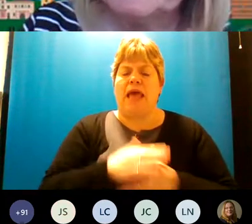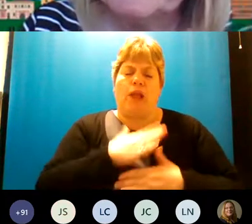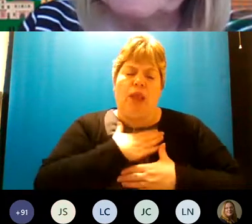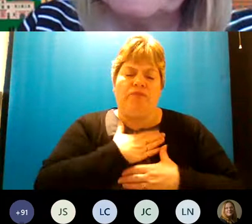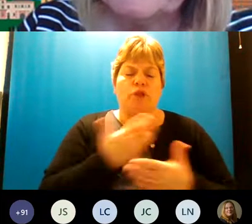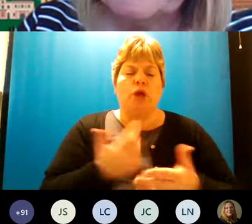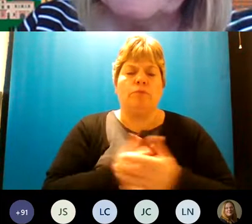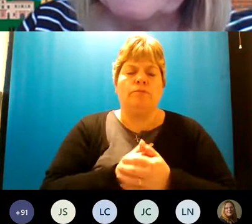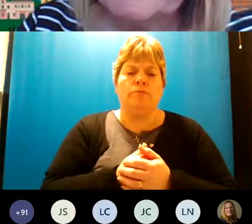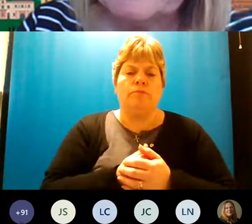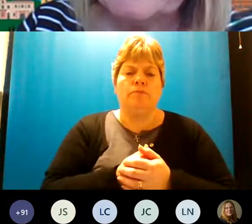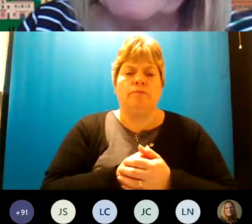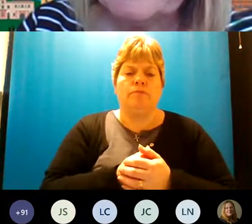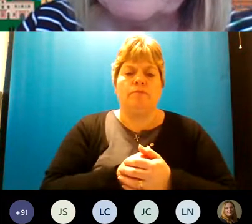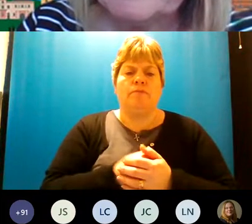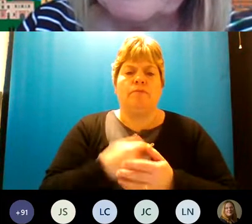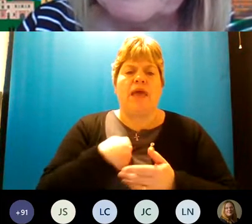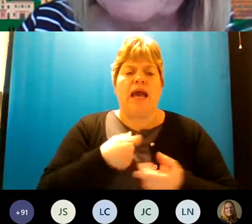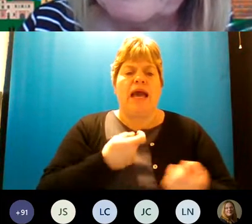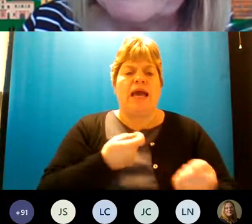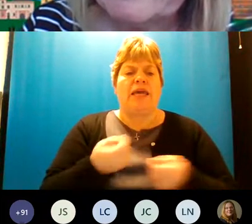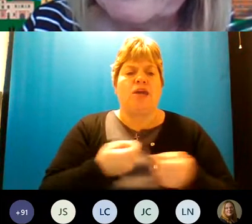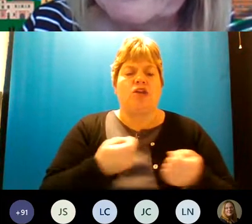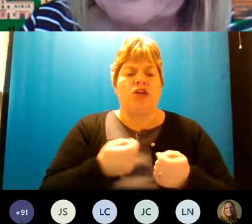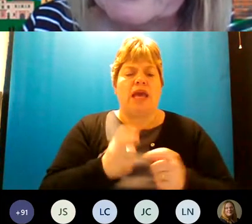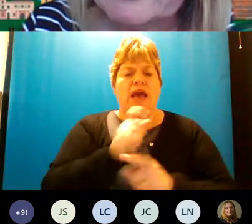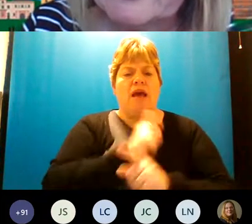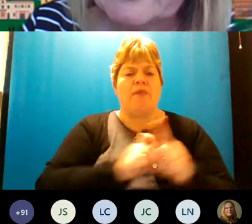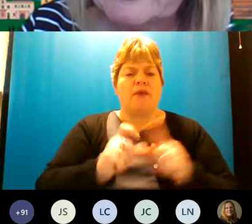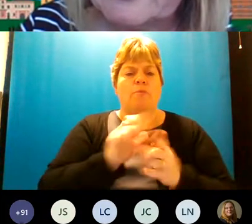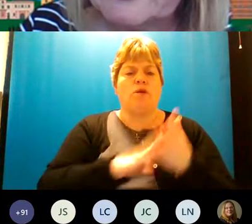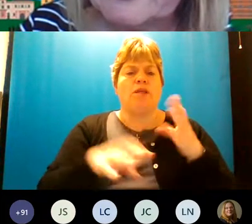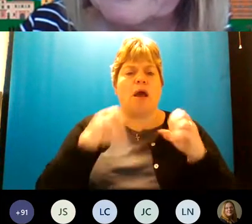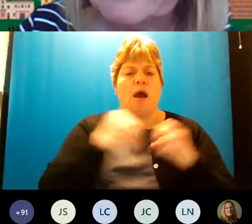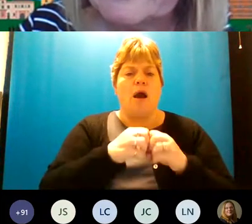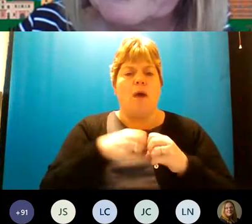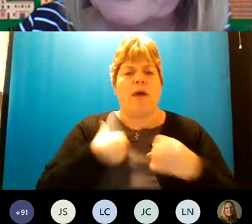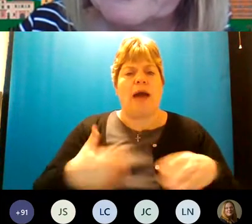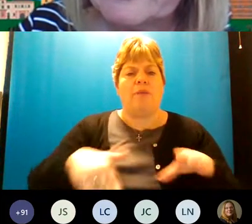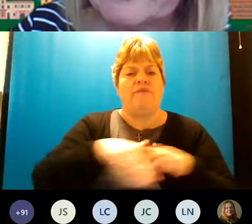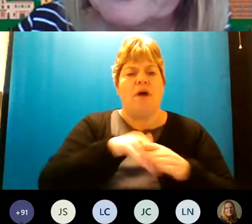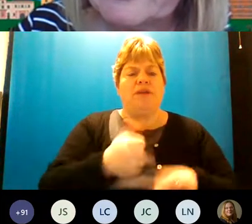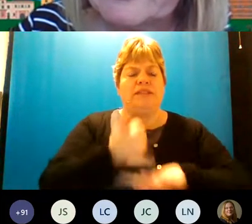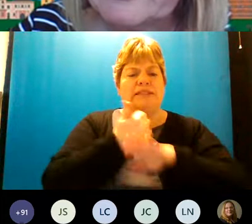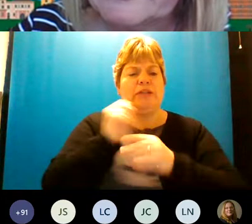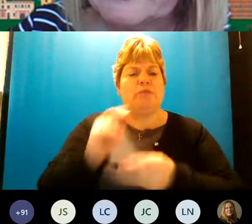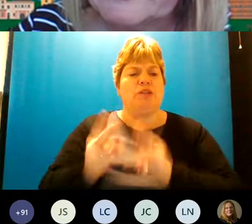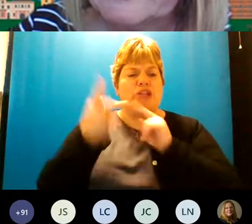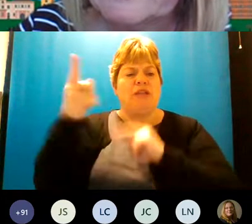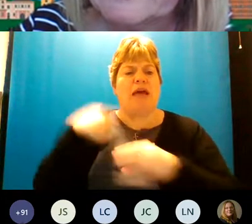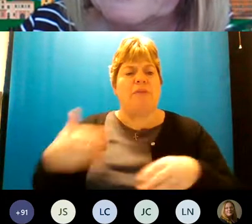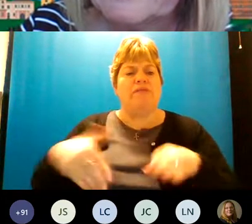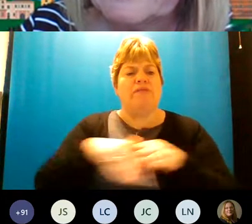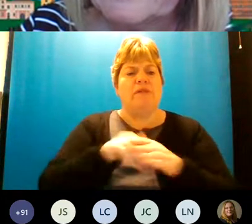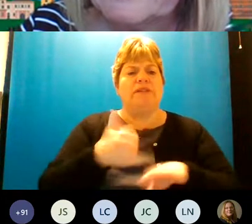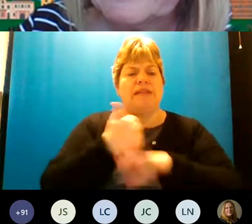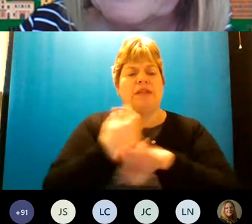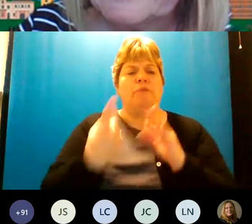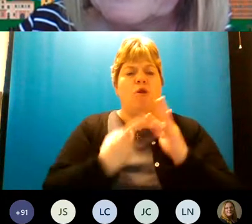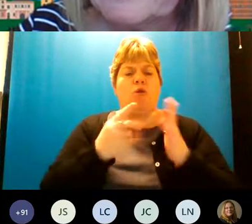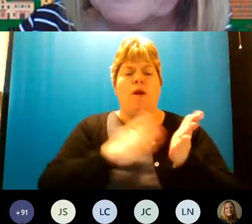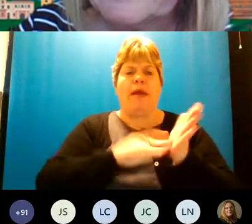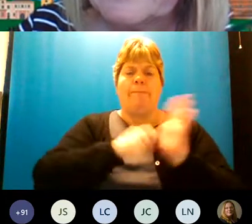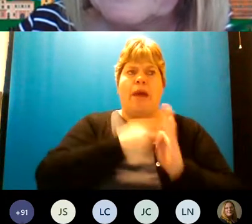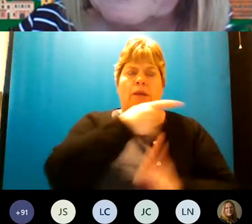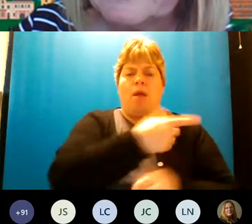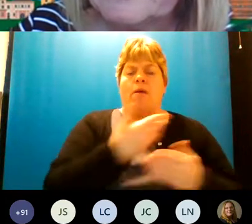um so i chair a community hub and i'm involved in setting up in chesterfield and i'm involved in setting up another one in matlock at